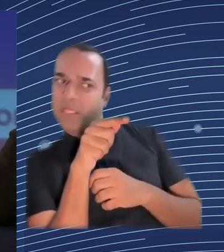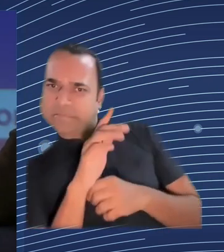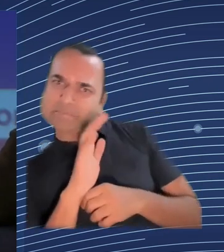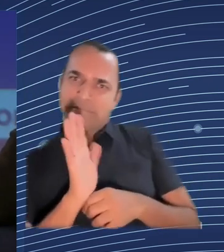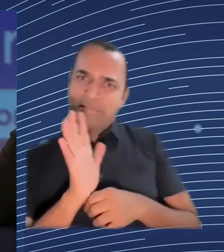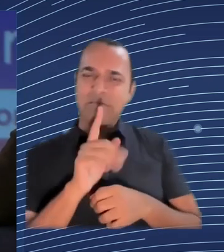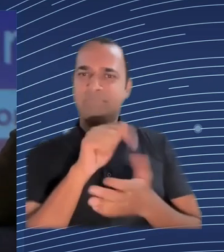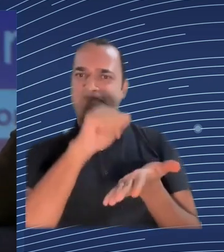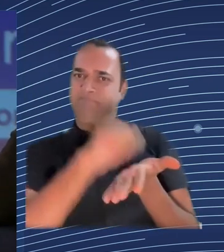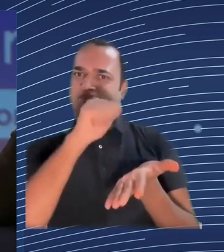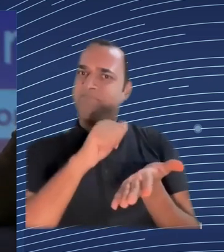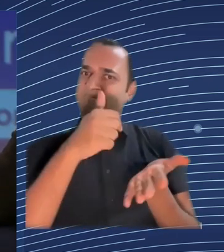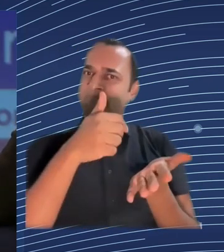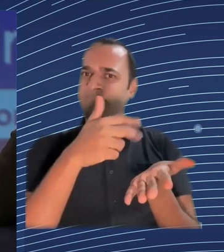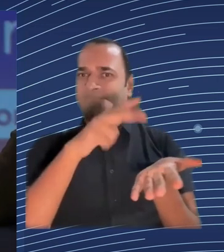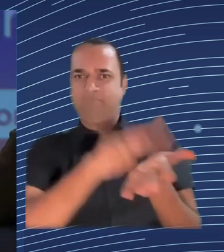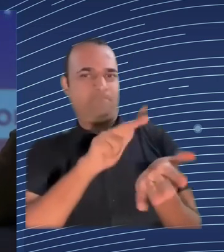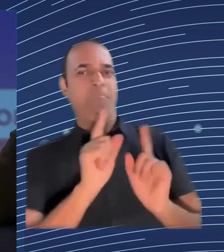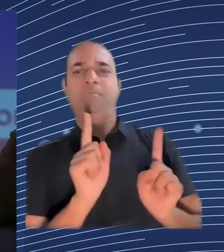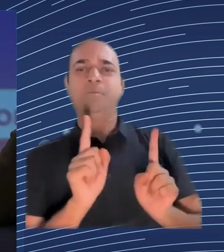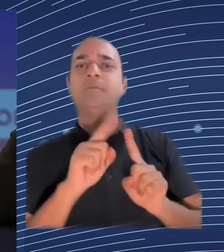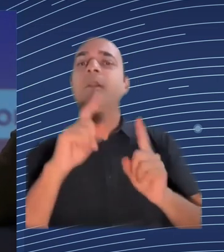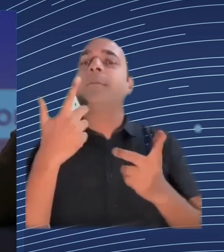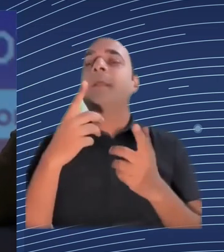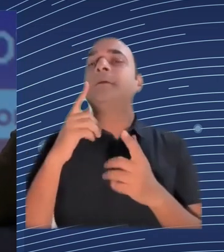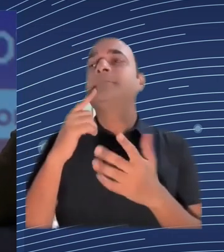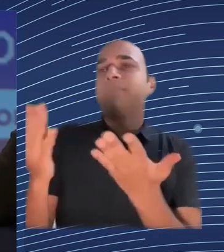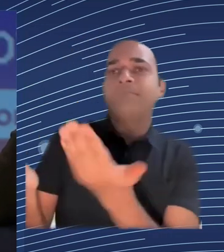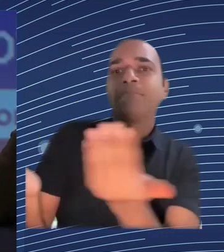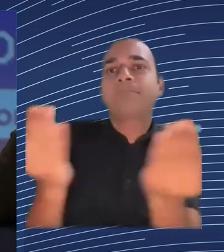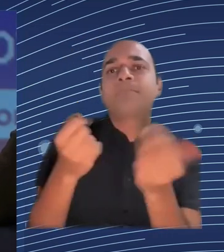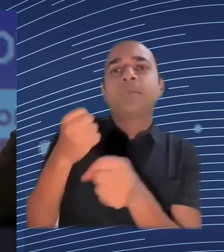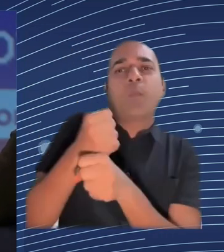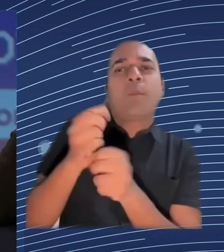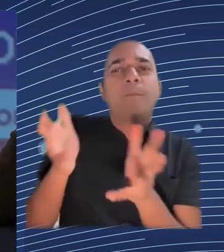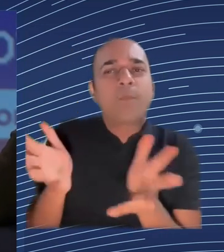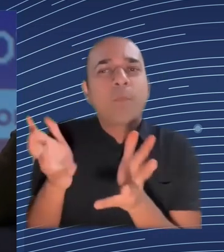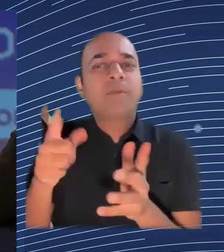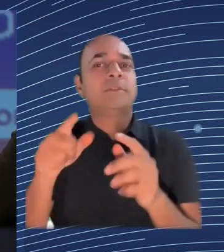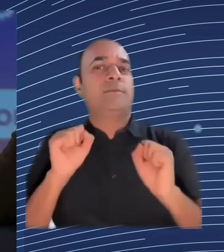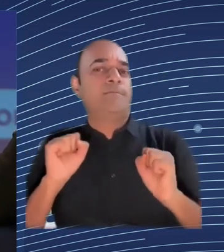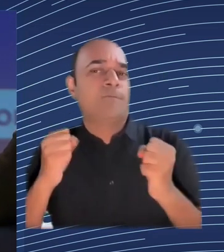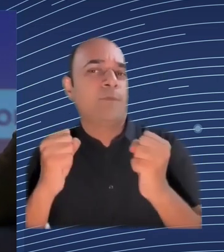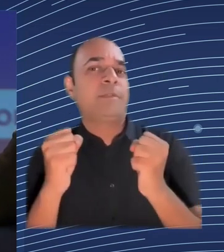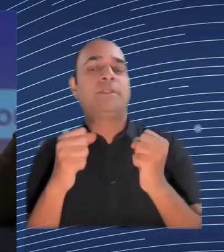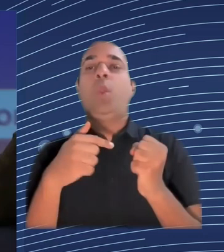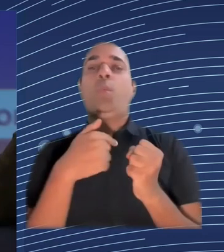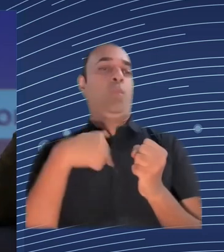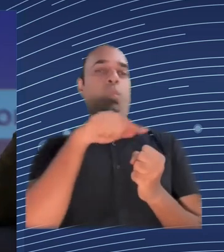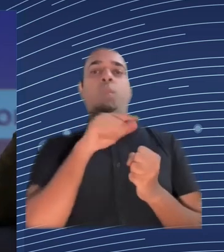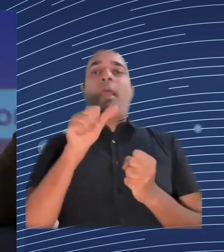but you should not be using AI to rank candidates because that's a decision that a recruiter or a hiring manager should take not AI